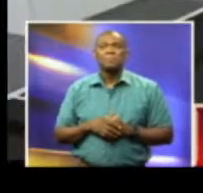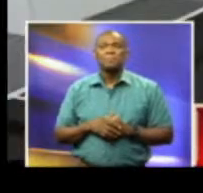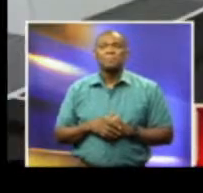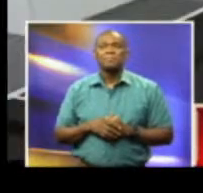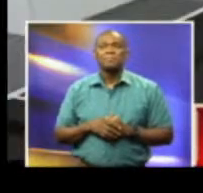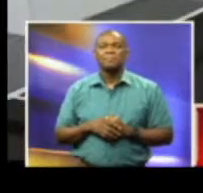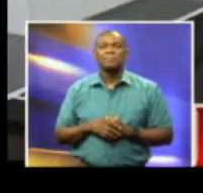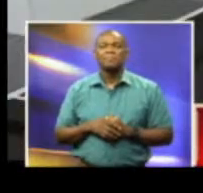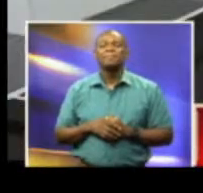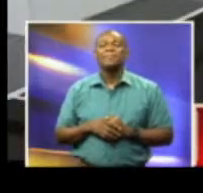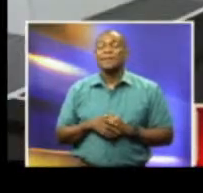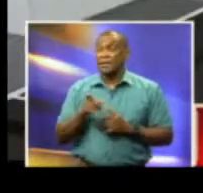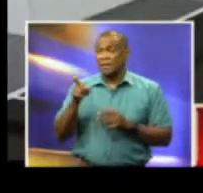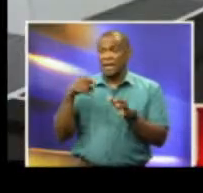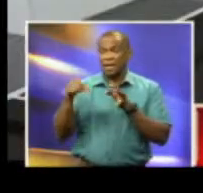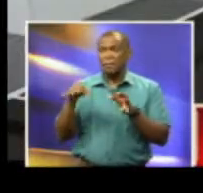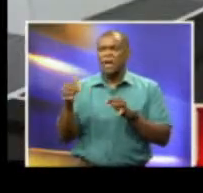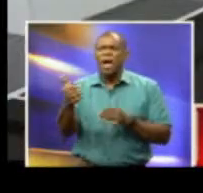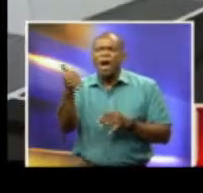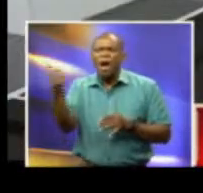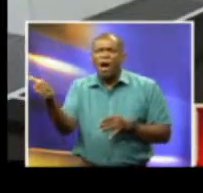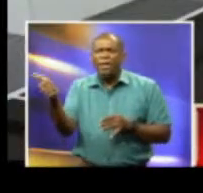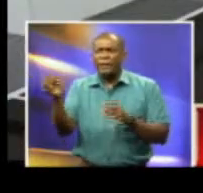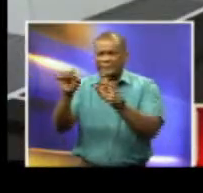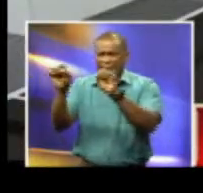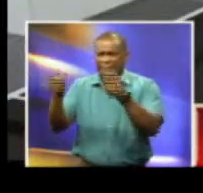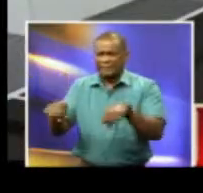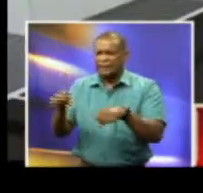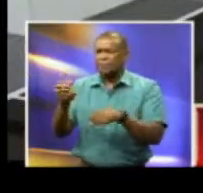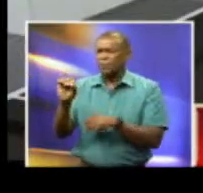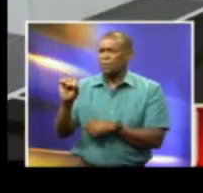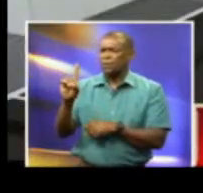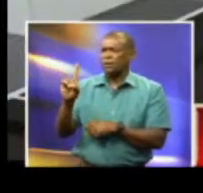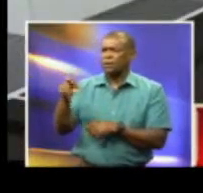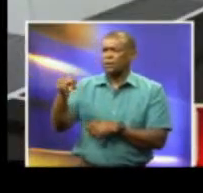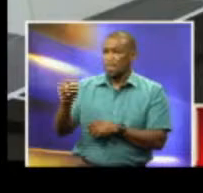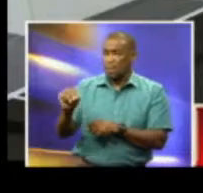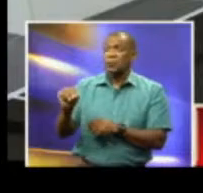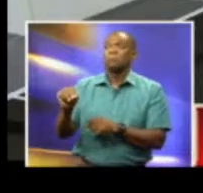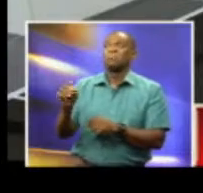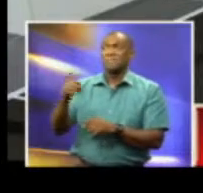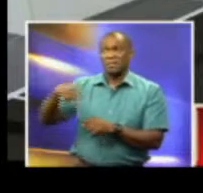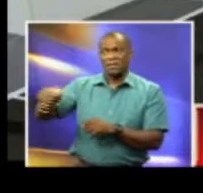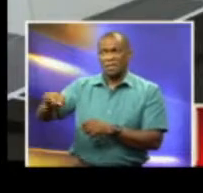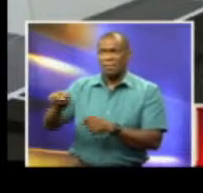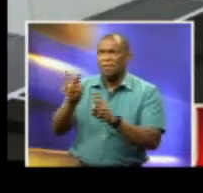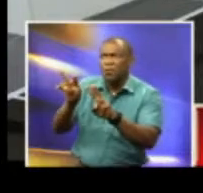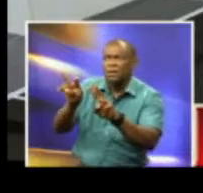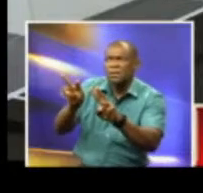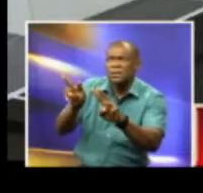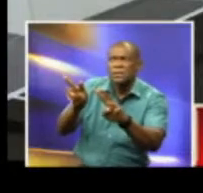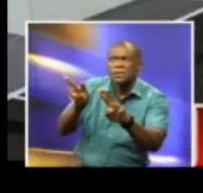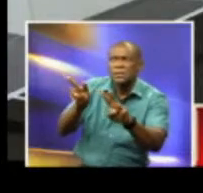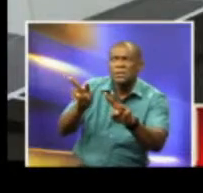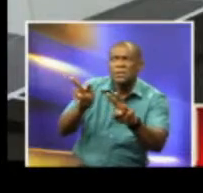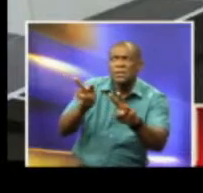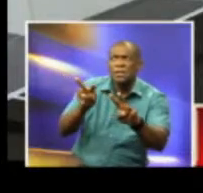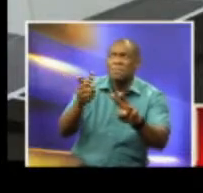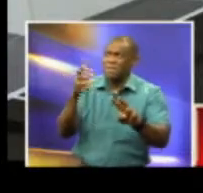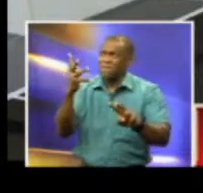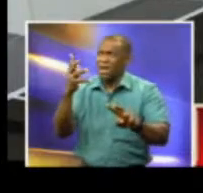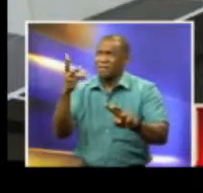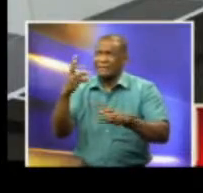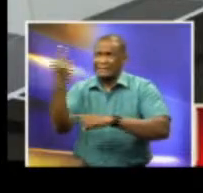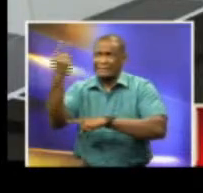He spoke of another system that the ODPM and the Met Office is monitoring that he says could be about five or six days away,